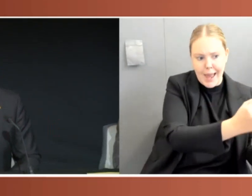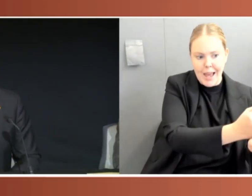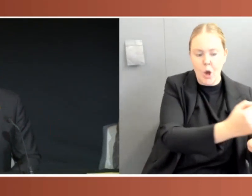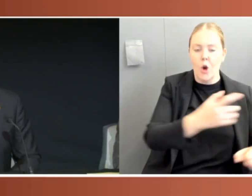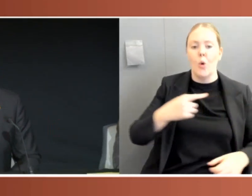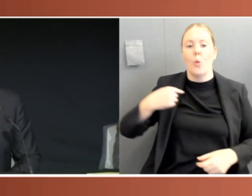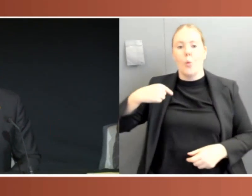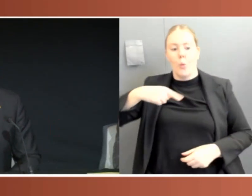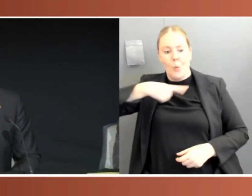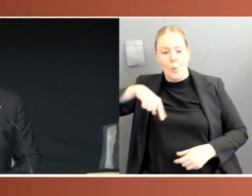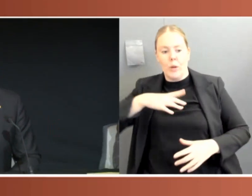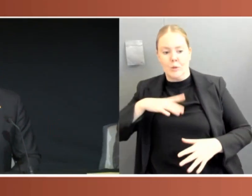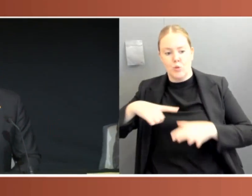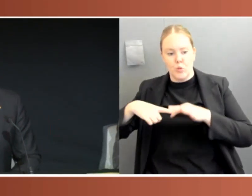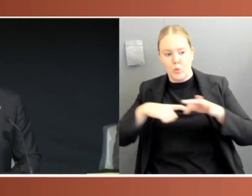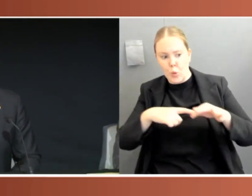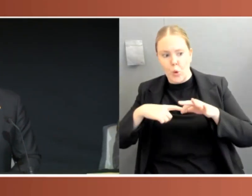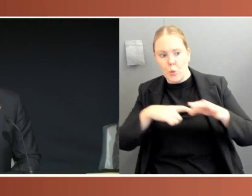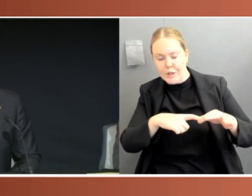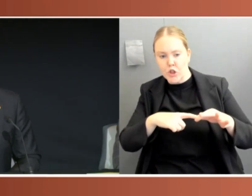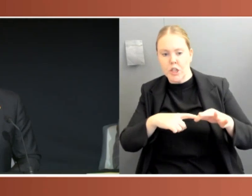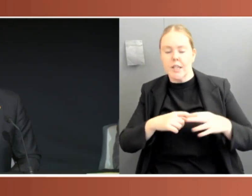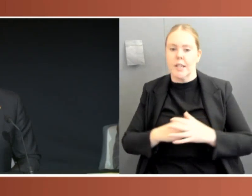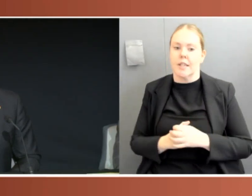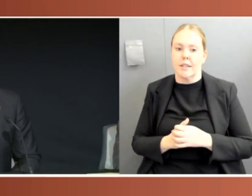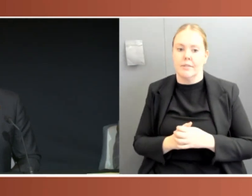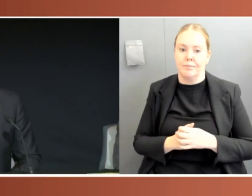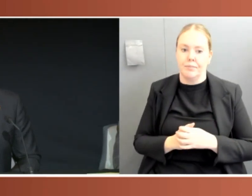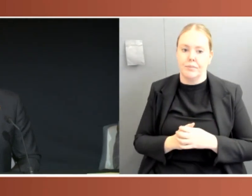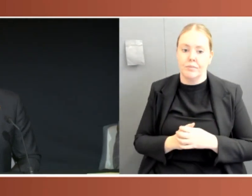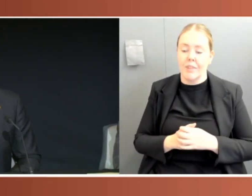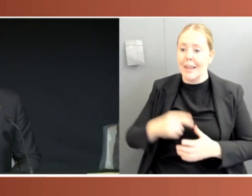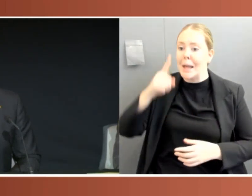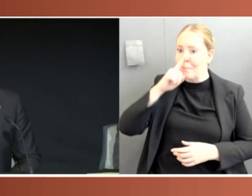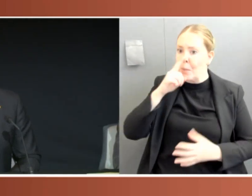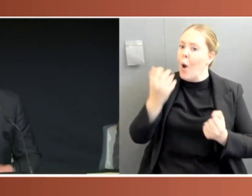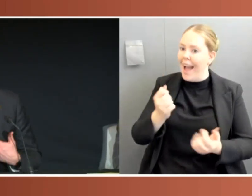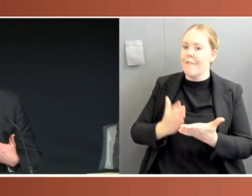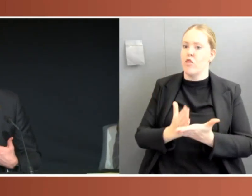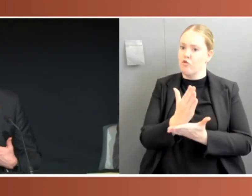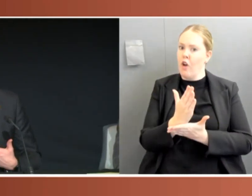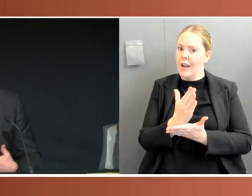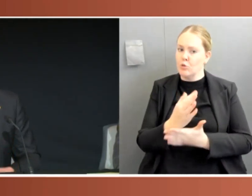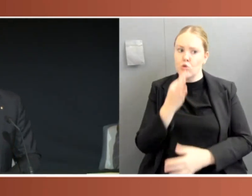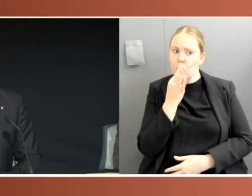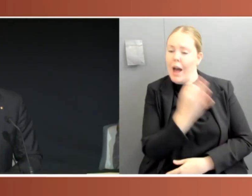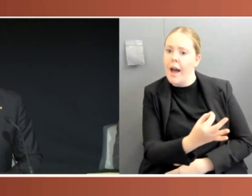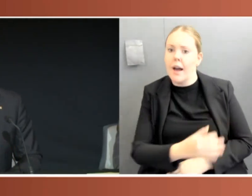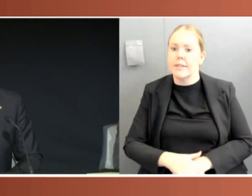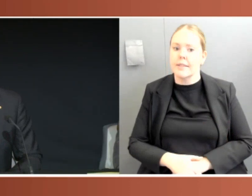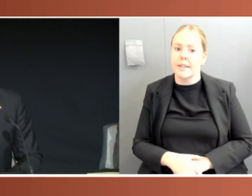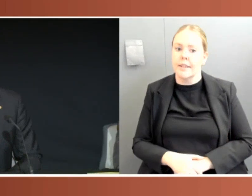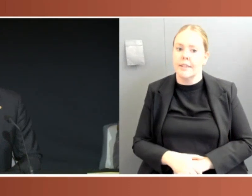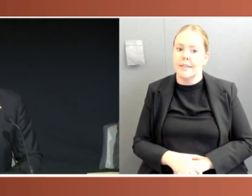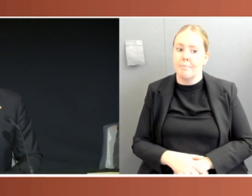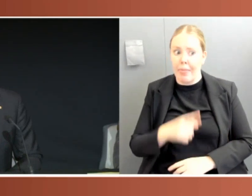of the government response, because people are right to ask, have they got it right? Are they hiding something? How can we feel confident that, in fact, they've